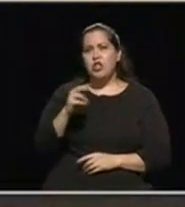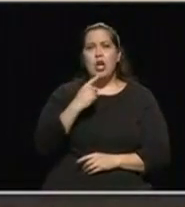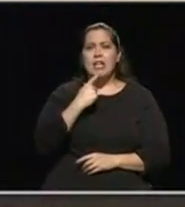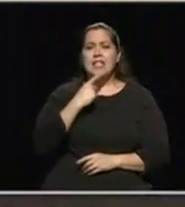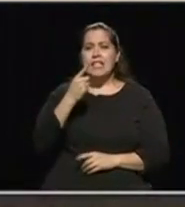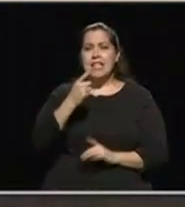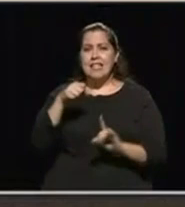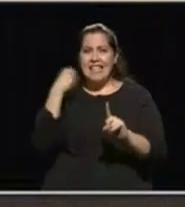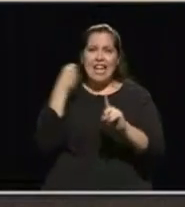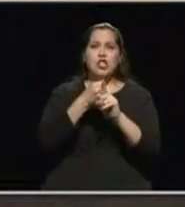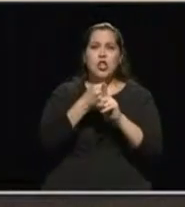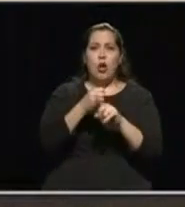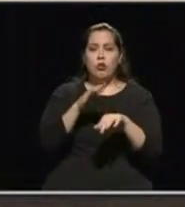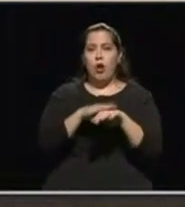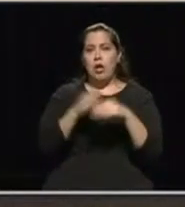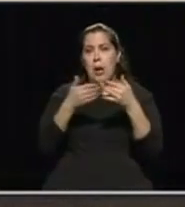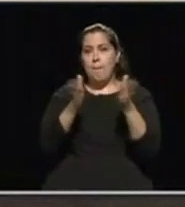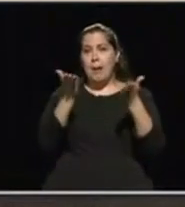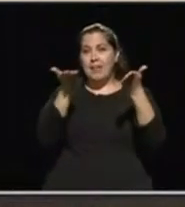assault on a public servant.